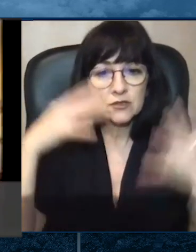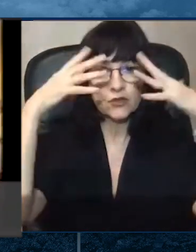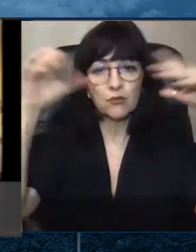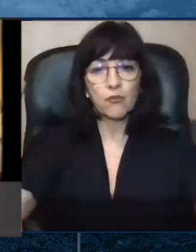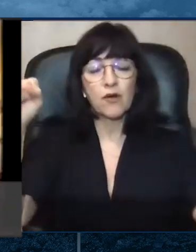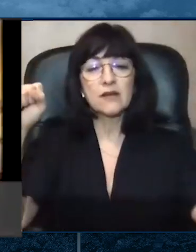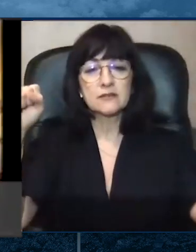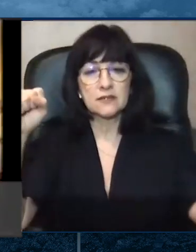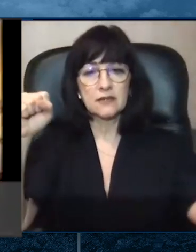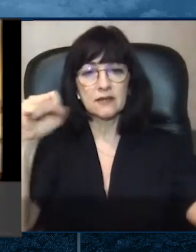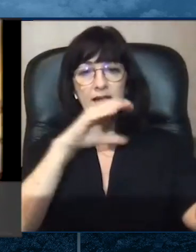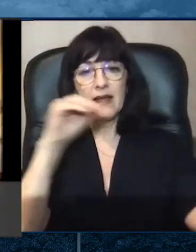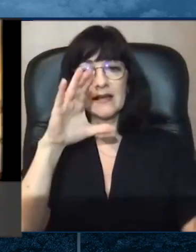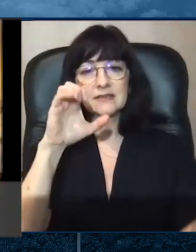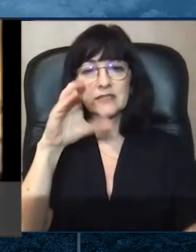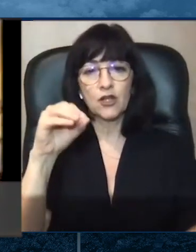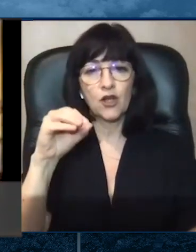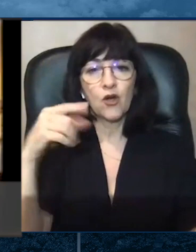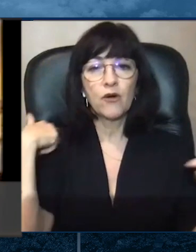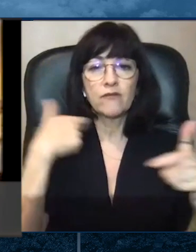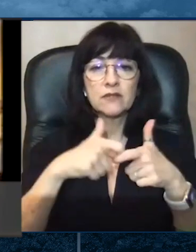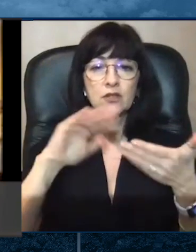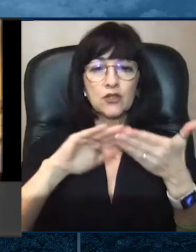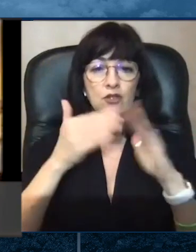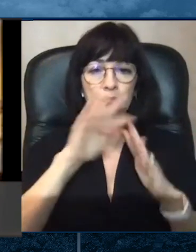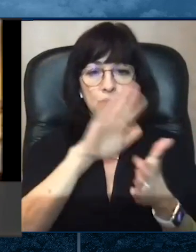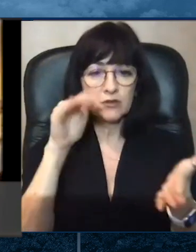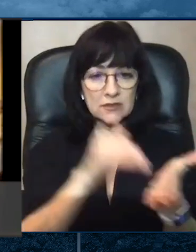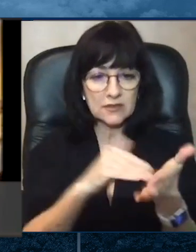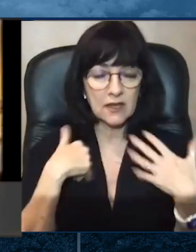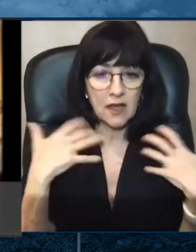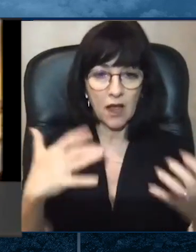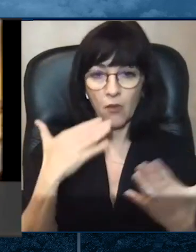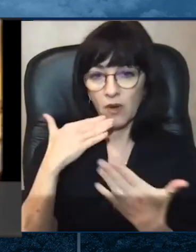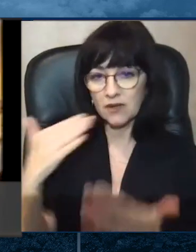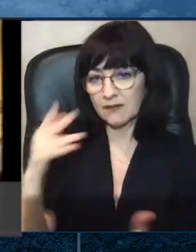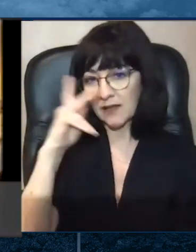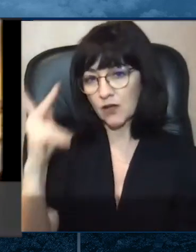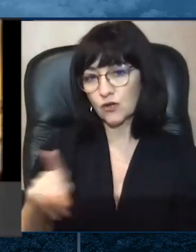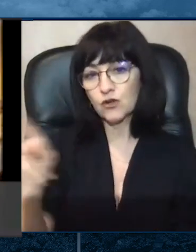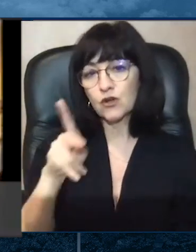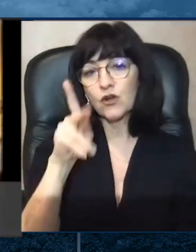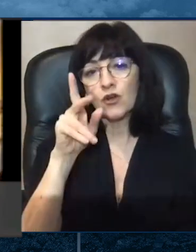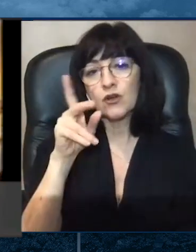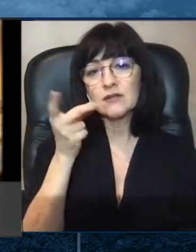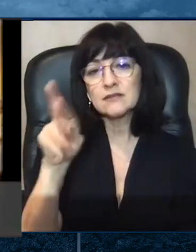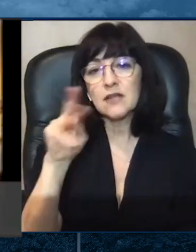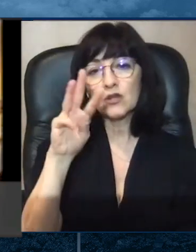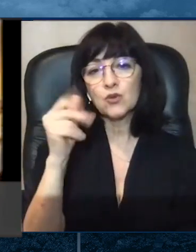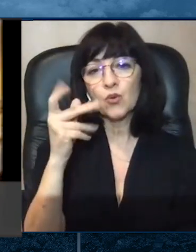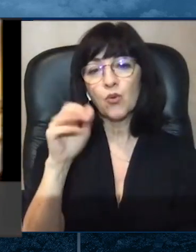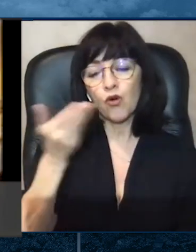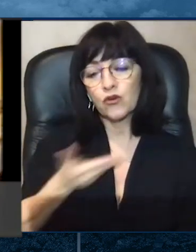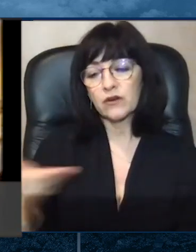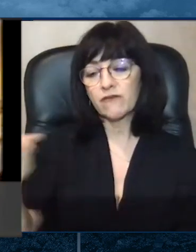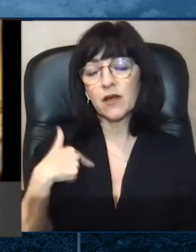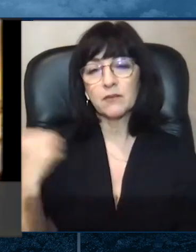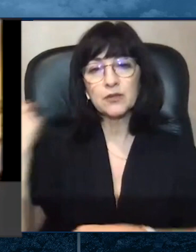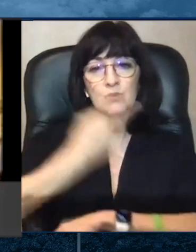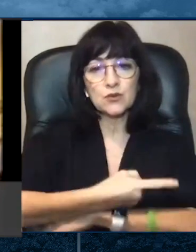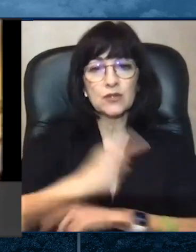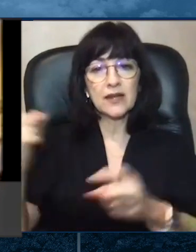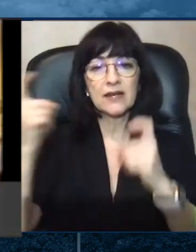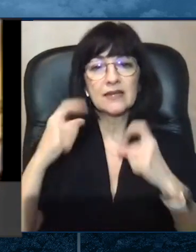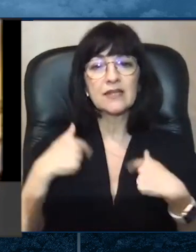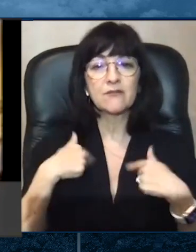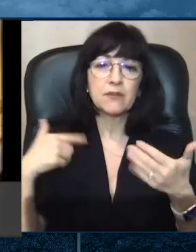American Community Center. I want to thank Cabinet Secretary, Odom Walker, for inviting me today and giving me the